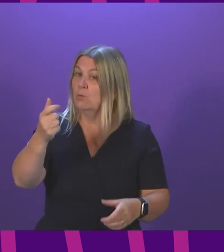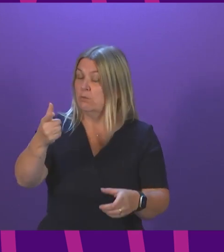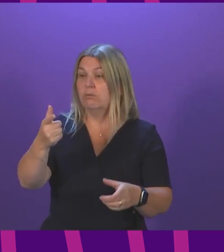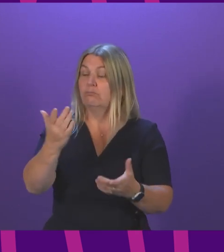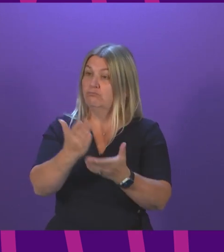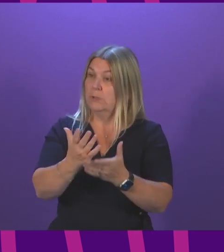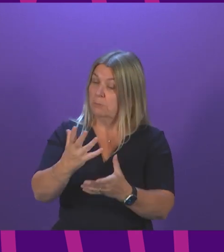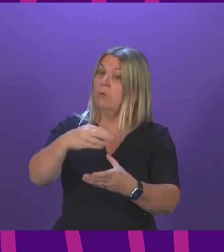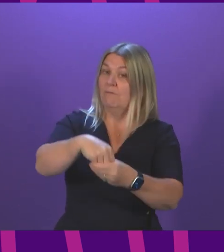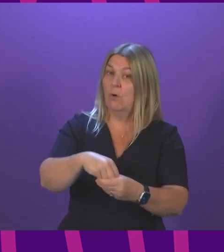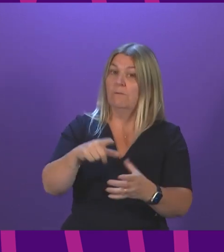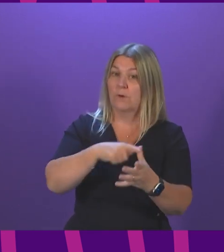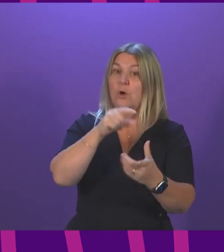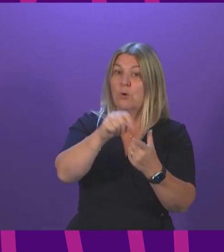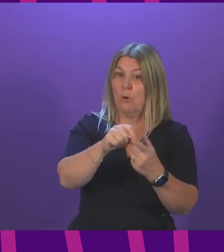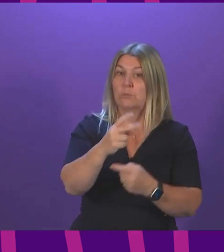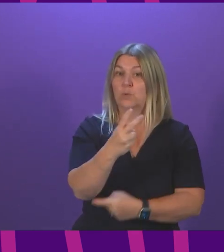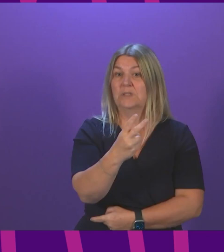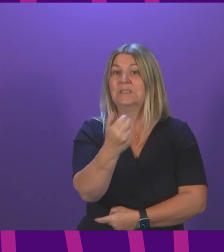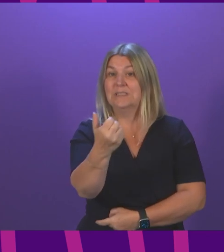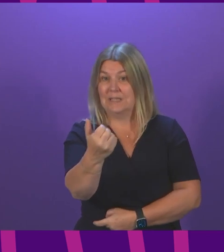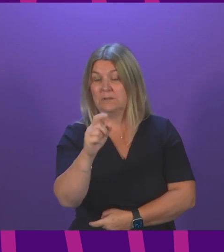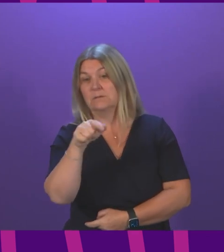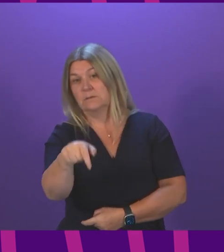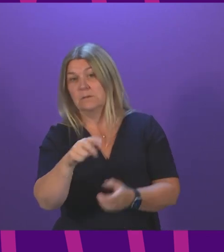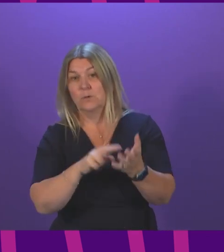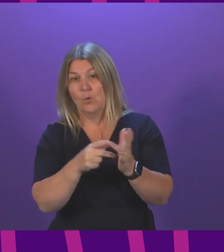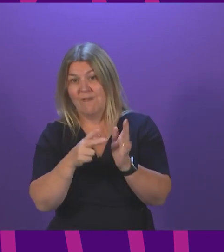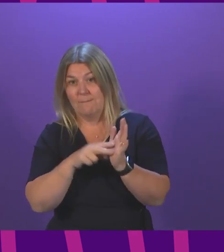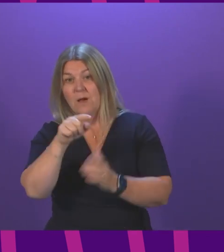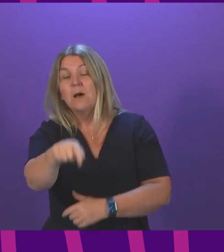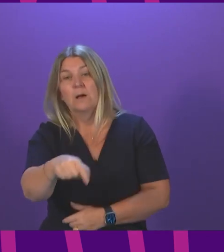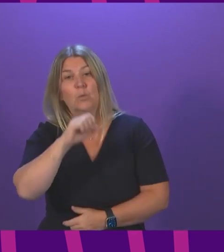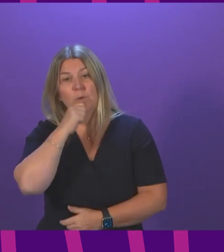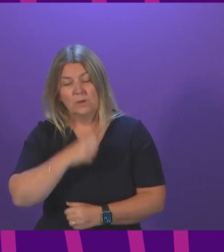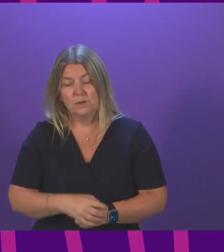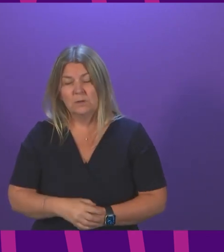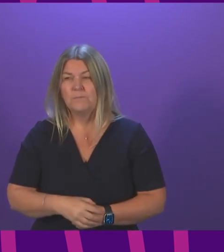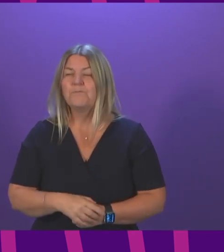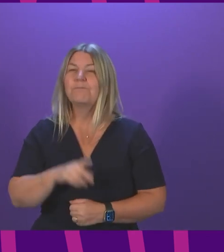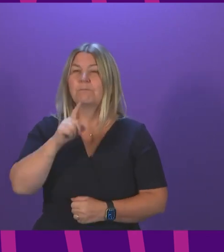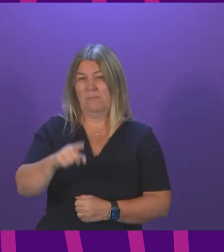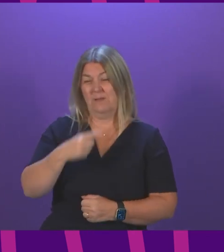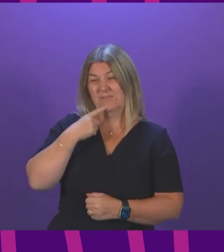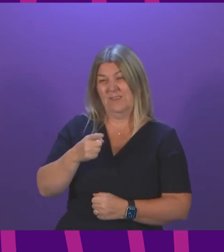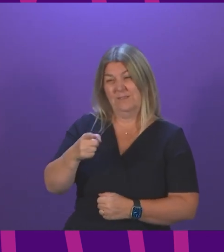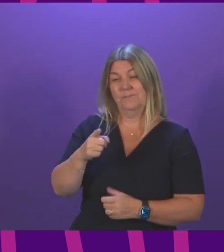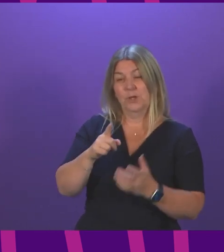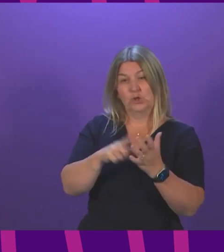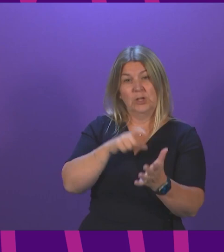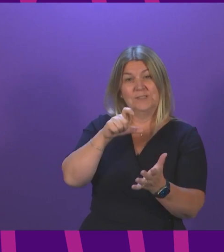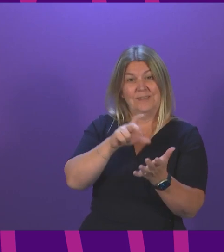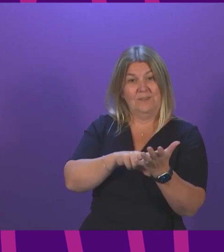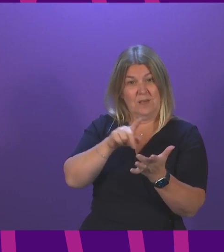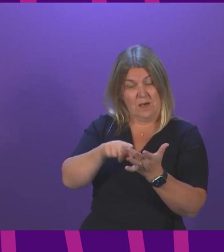an incredible impact in relation to our arrangements around COP26. What I would say to Polly McNeill is that right that the GCVI